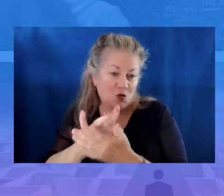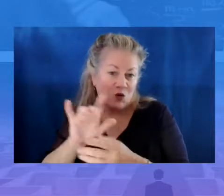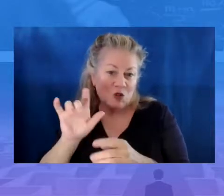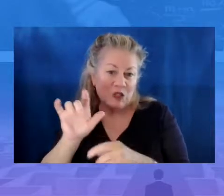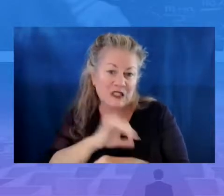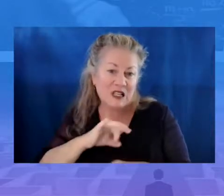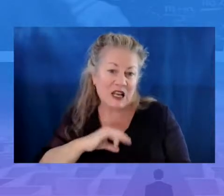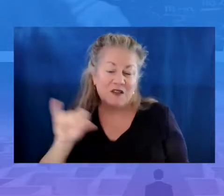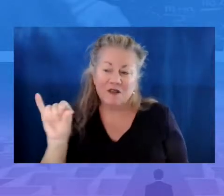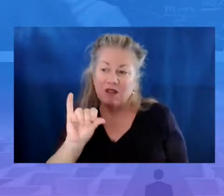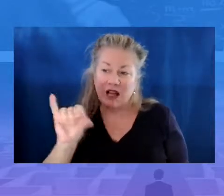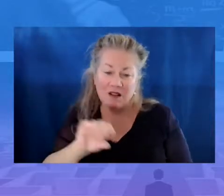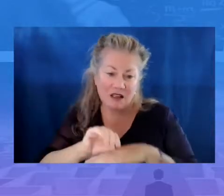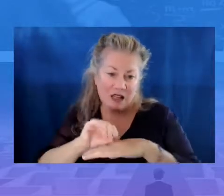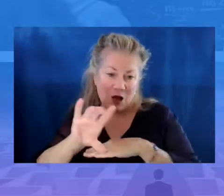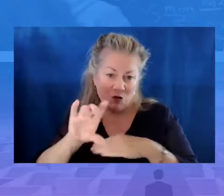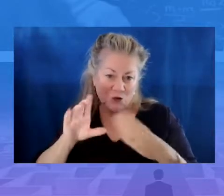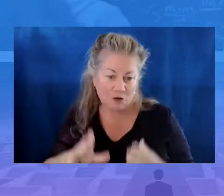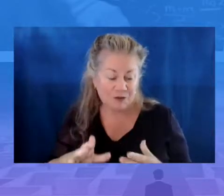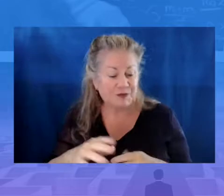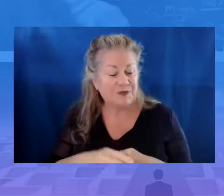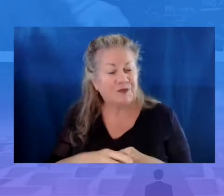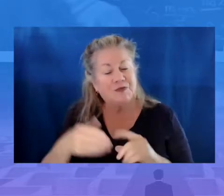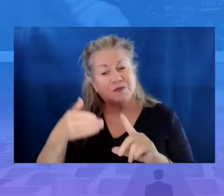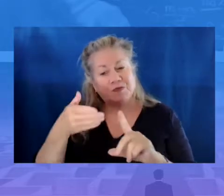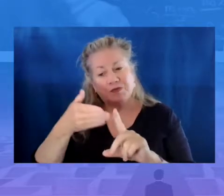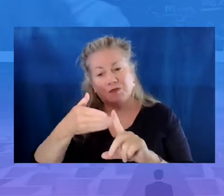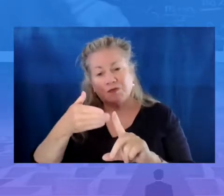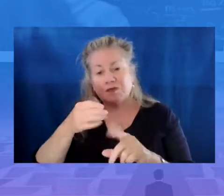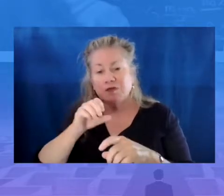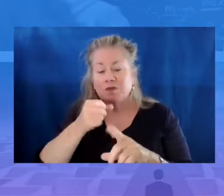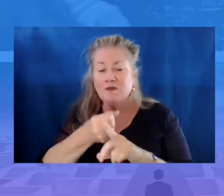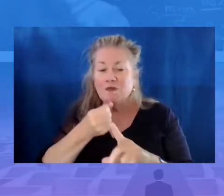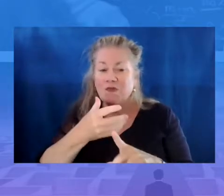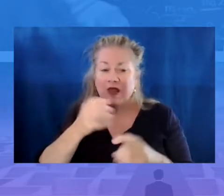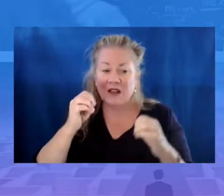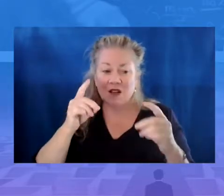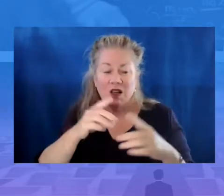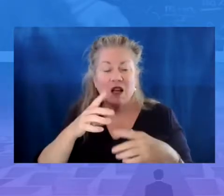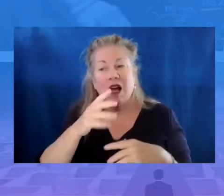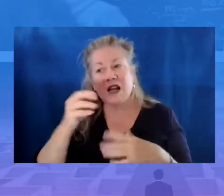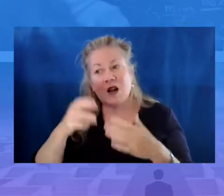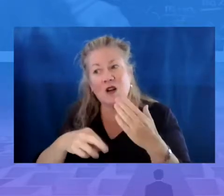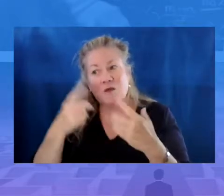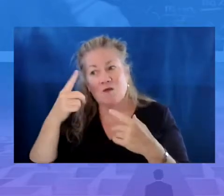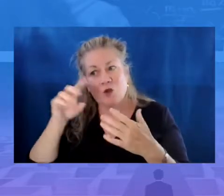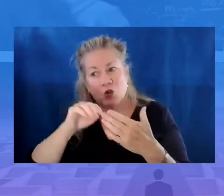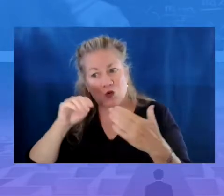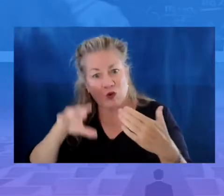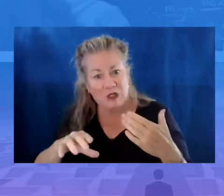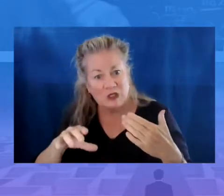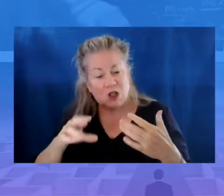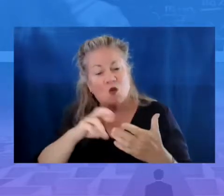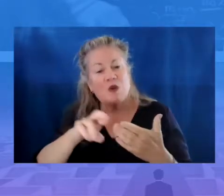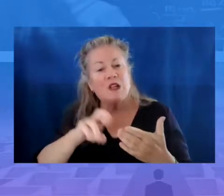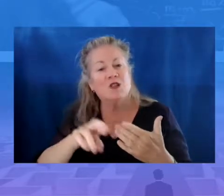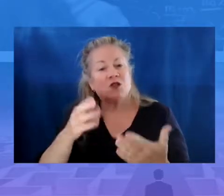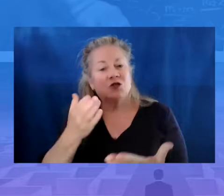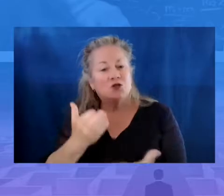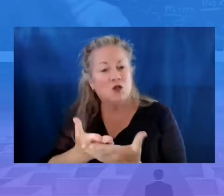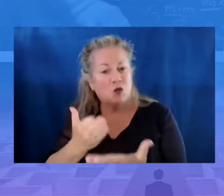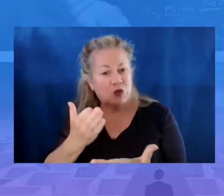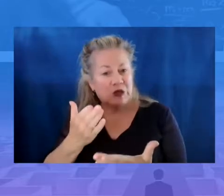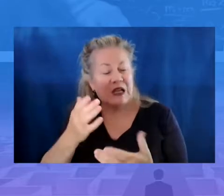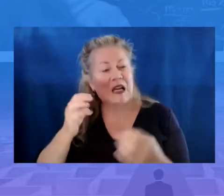counselors. These shortages have direct impact on educational opportunity and outcomes for students. And